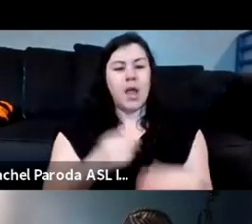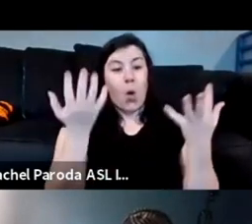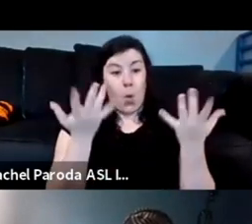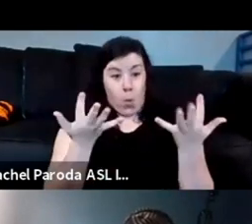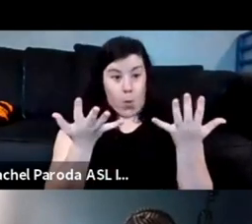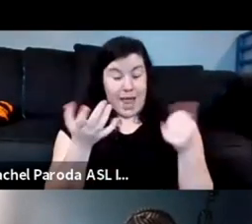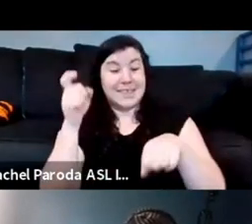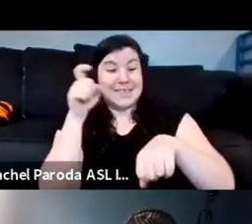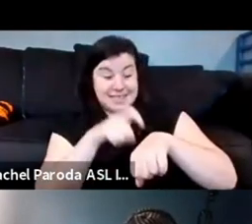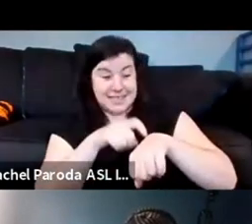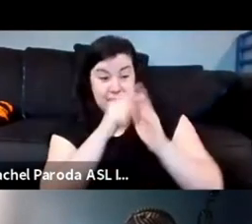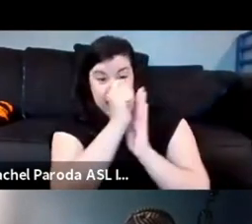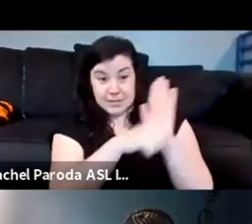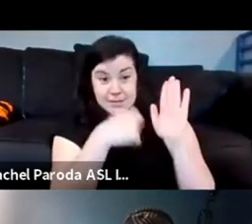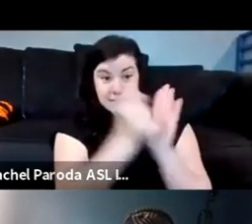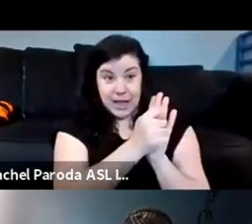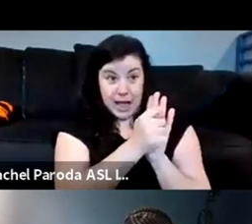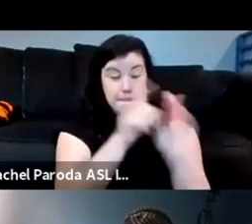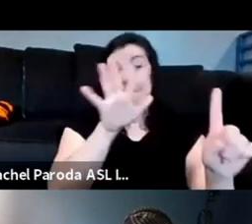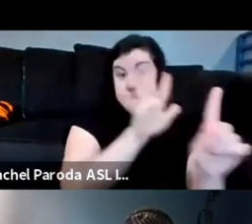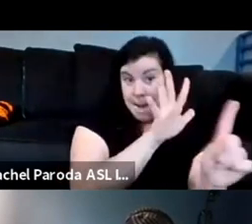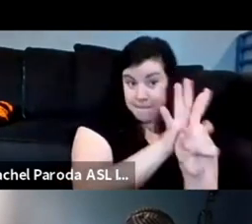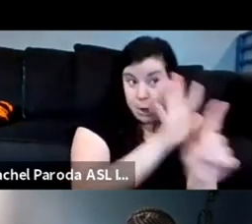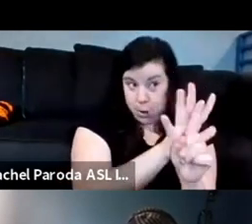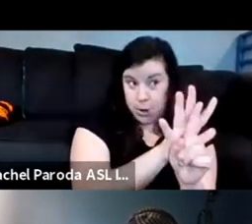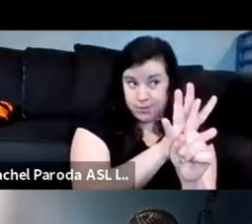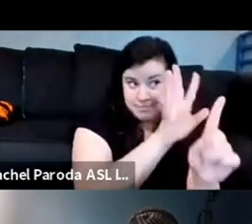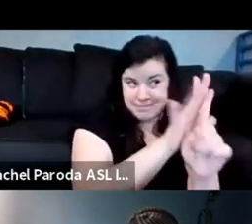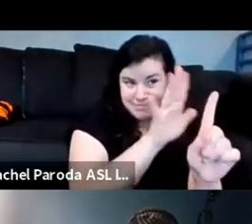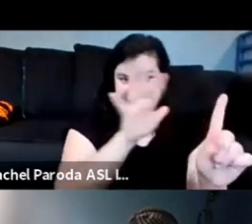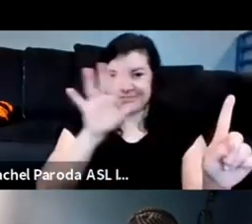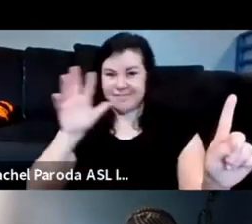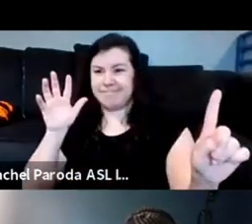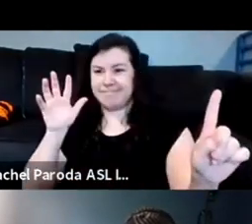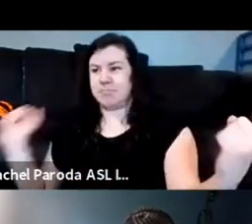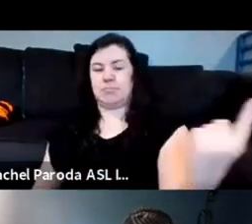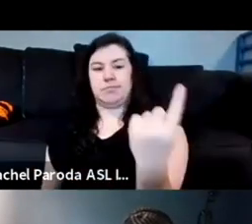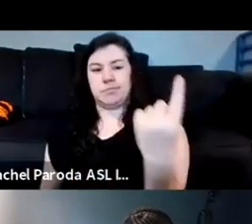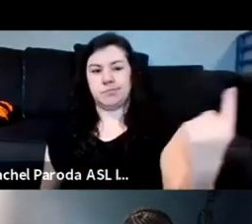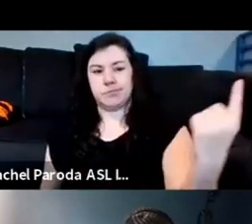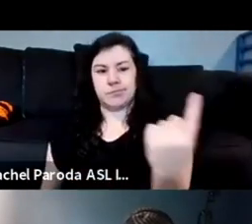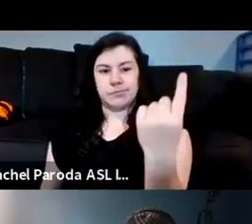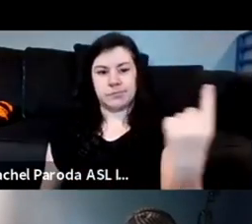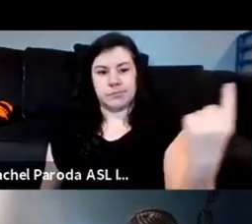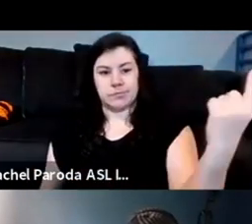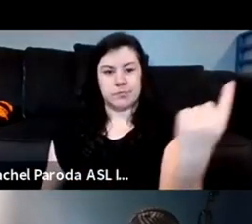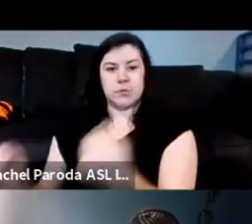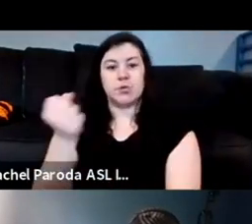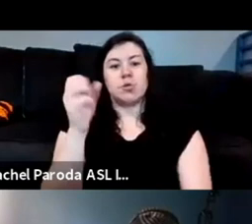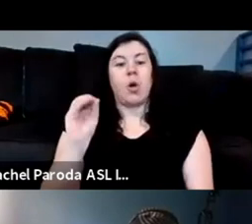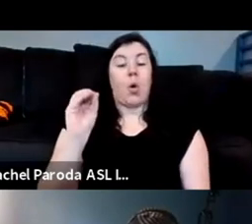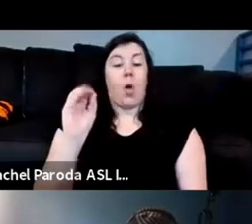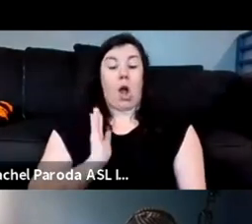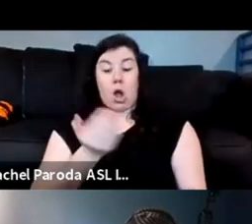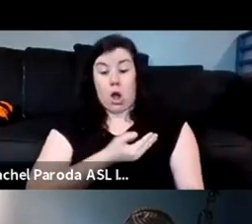to preside but i don't think we're going back um so i think that uh recentering our efforts and